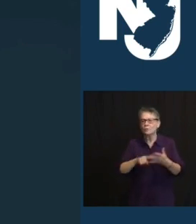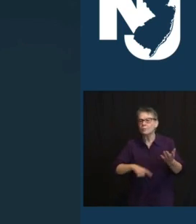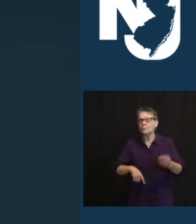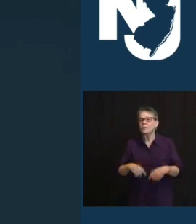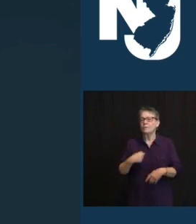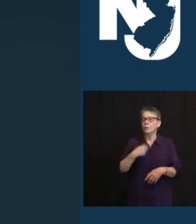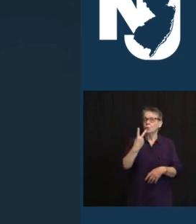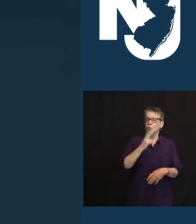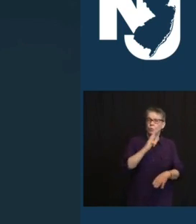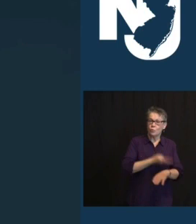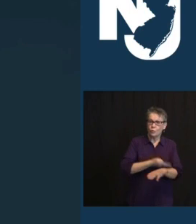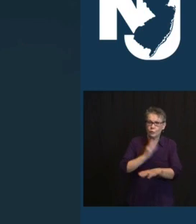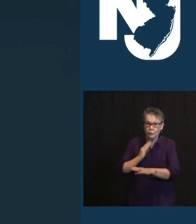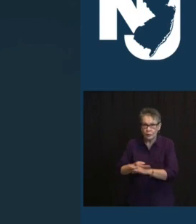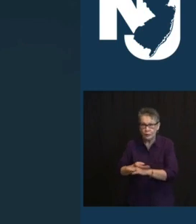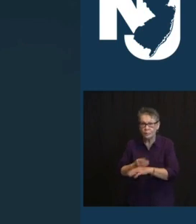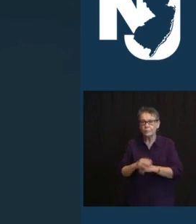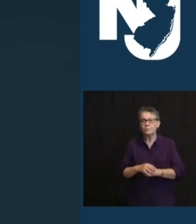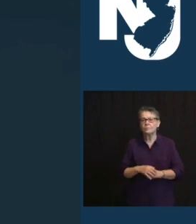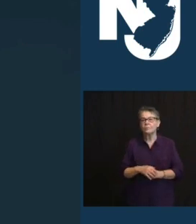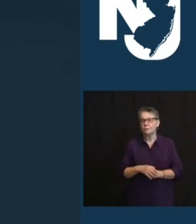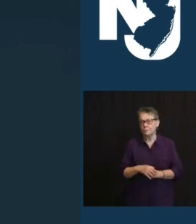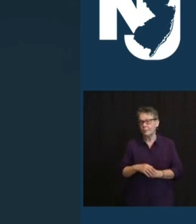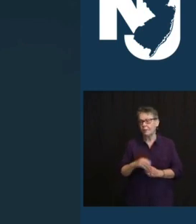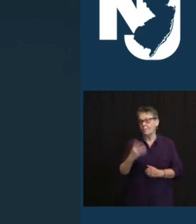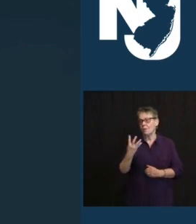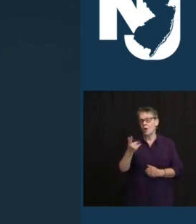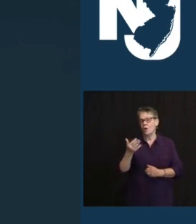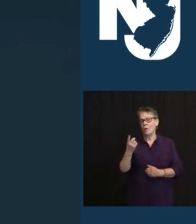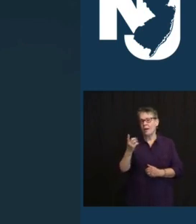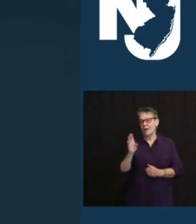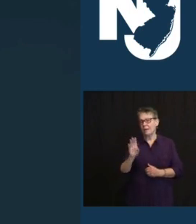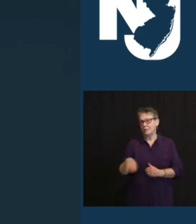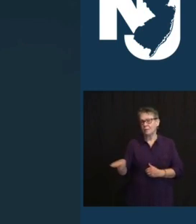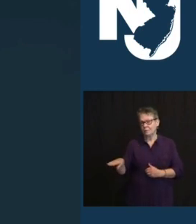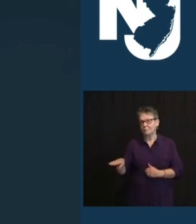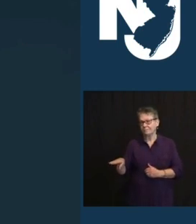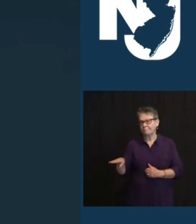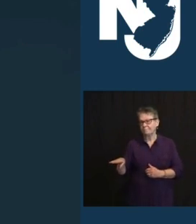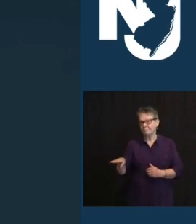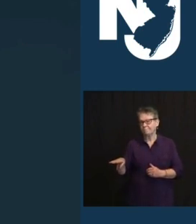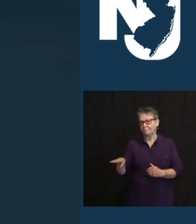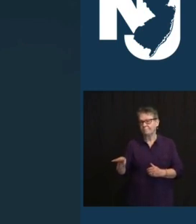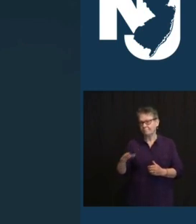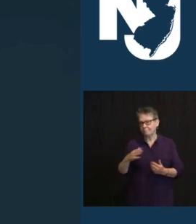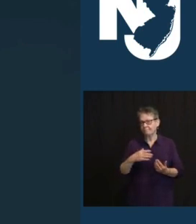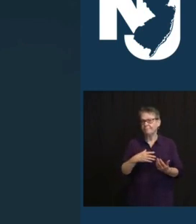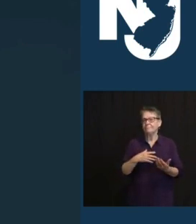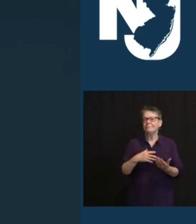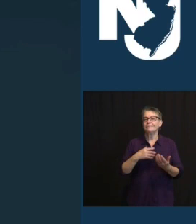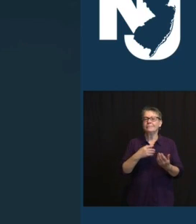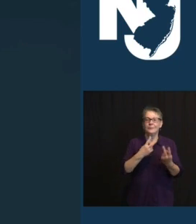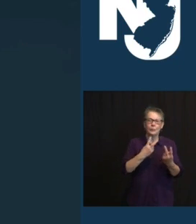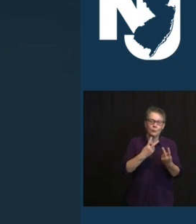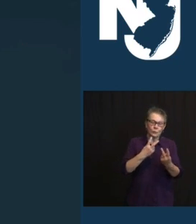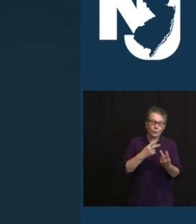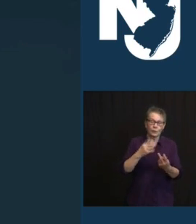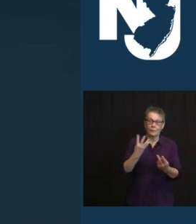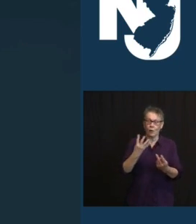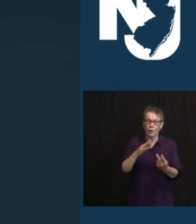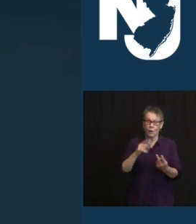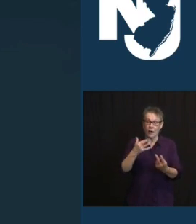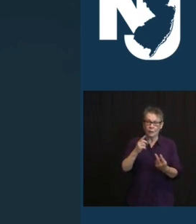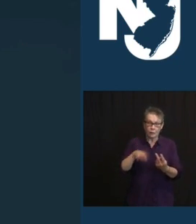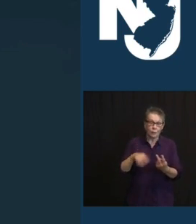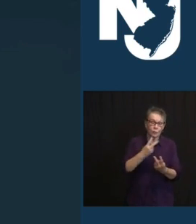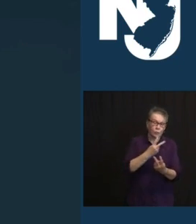AND THE FOUR GRANDCHILDREN SHE DOTED ON. ALYSSA, ASHLEY, THOMAS, AND COLE, AND SHE ALSO LEAVES BEHIND HER BROTHER, ARTHUR. HAD